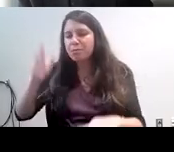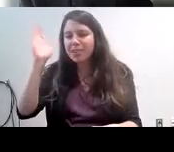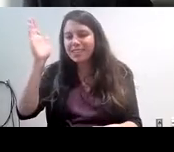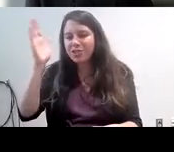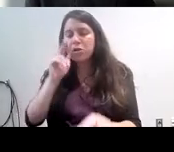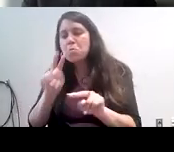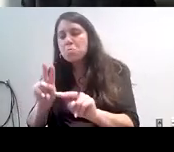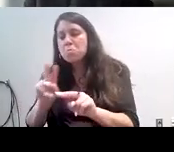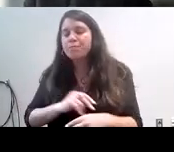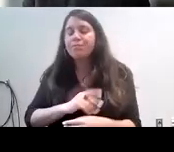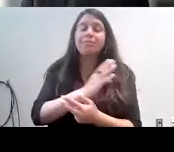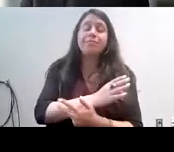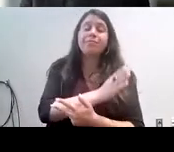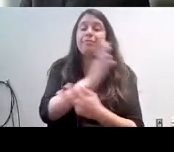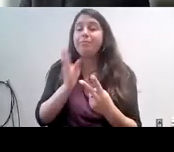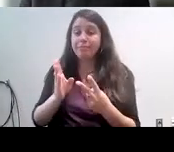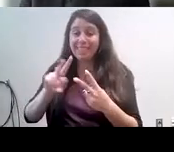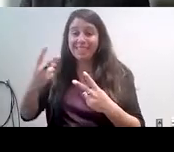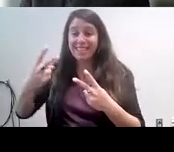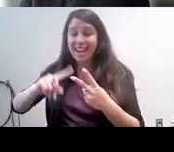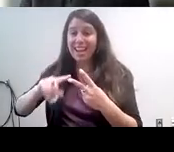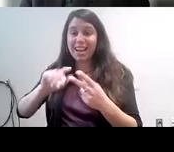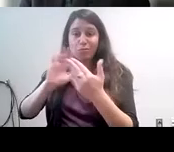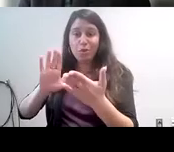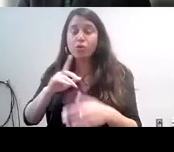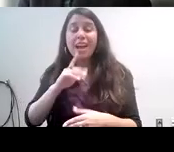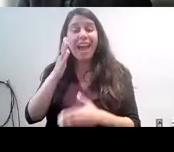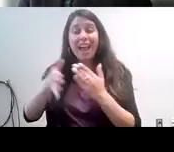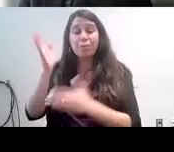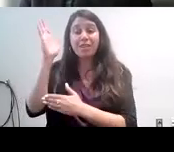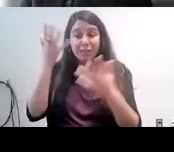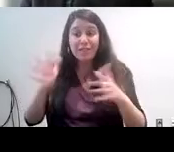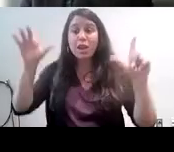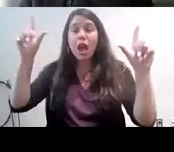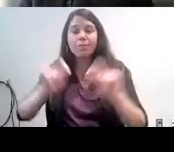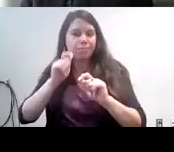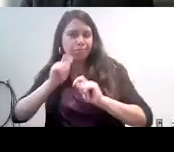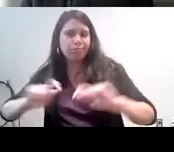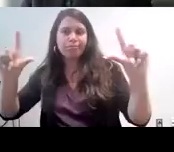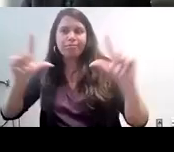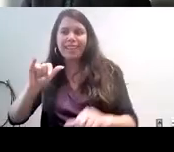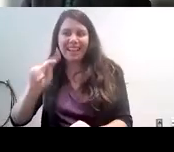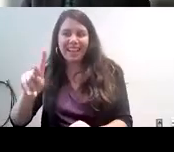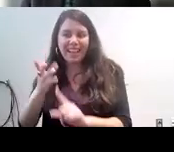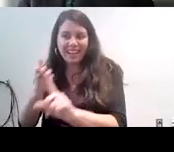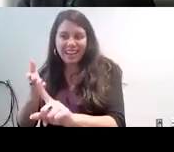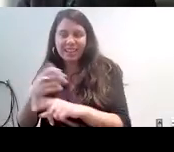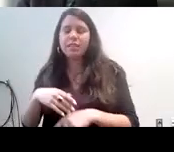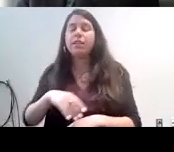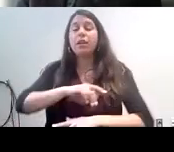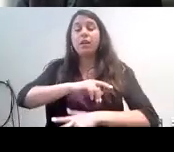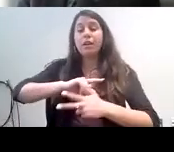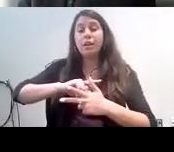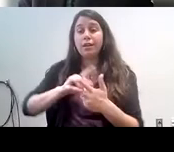your eye out for that. There will also be a link at the end of the presentation to the evaluation form, and then for